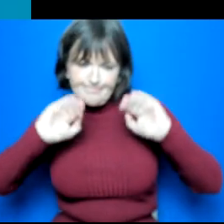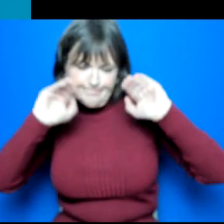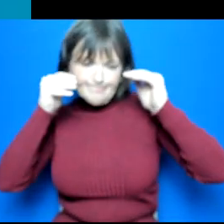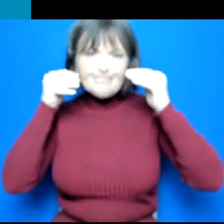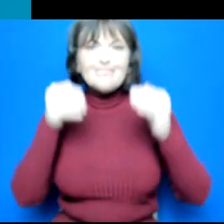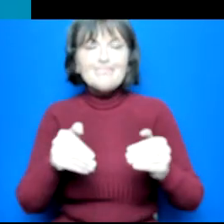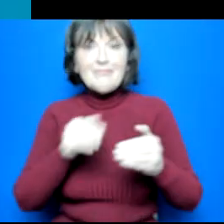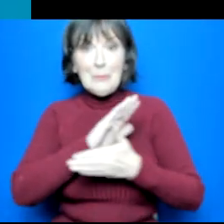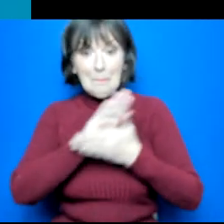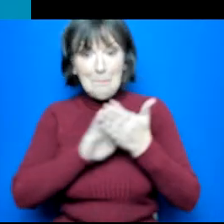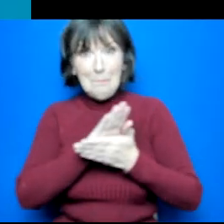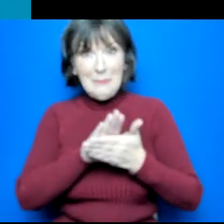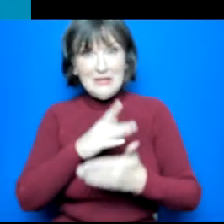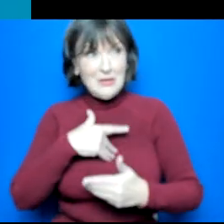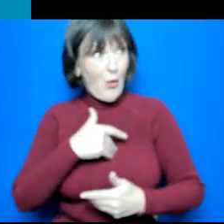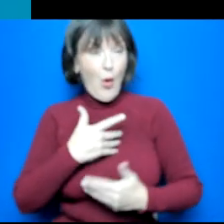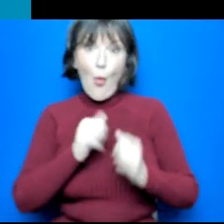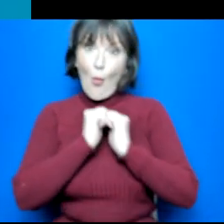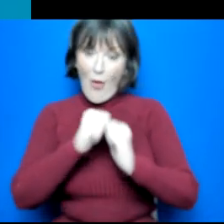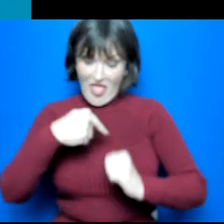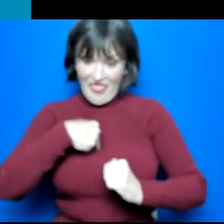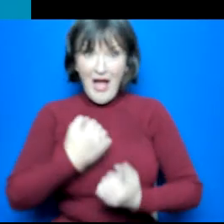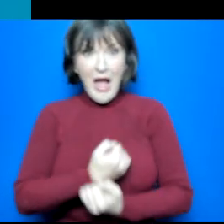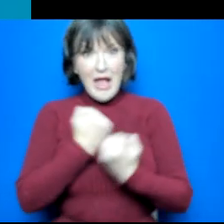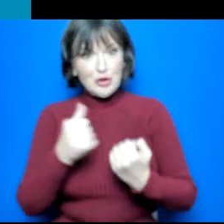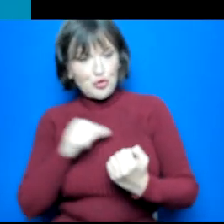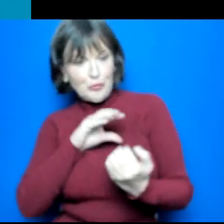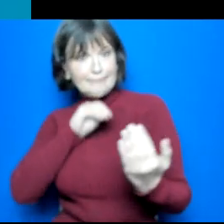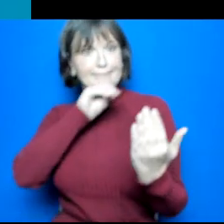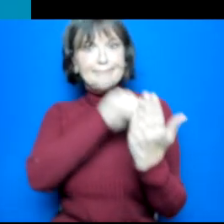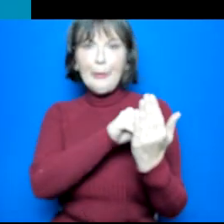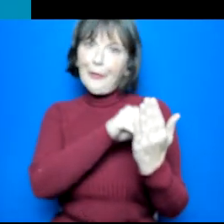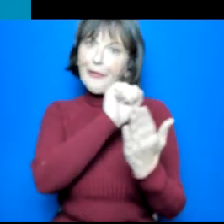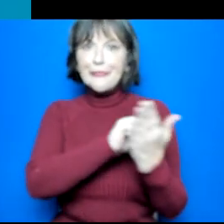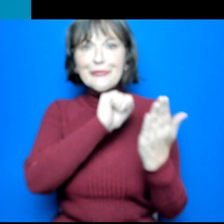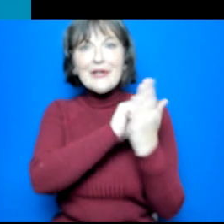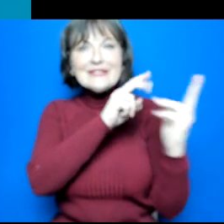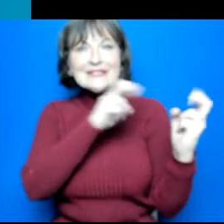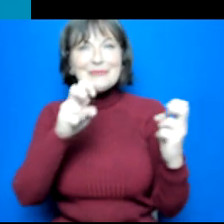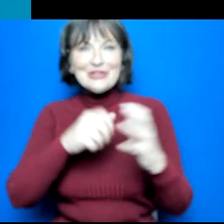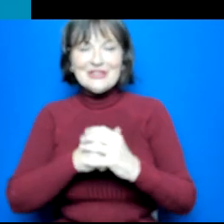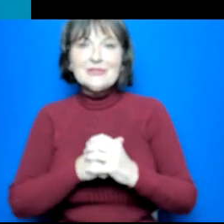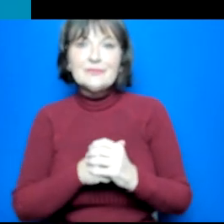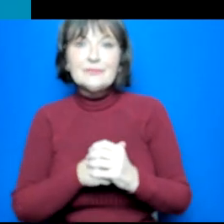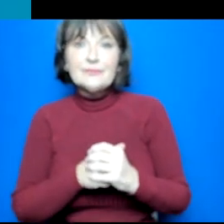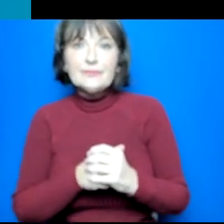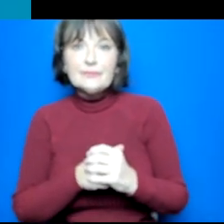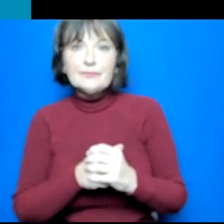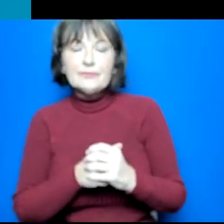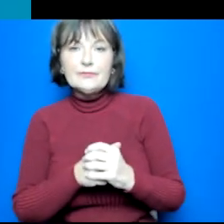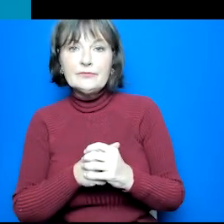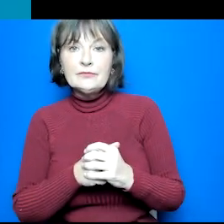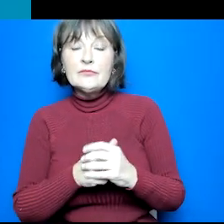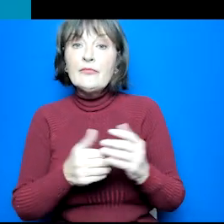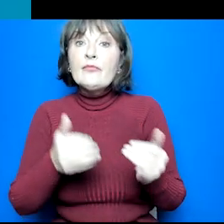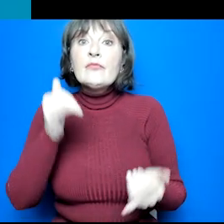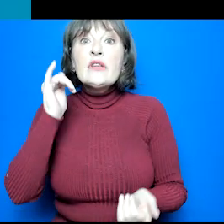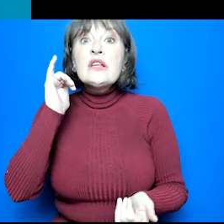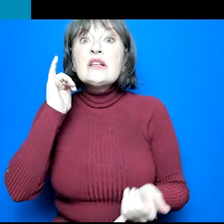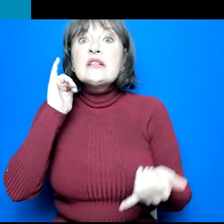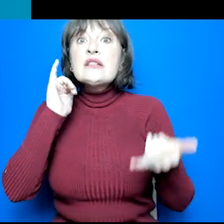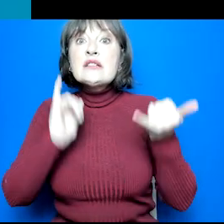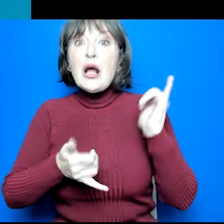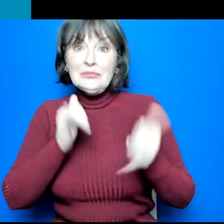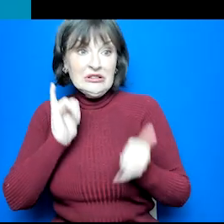translates into a timetable that they're going to enjoy and look forward to. Whenever I'm speaking to pupils who are in the middle of making their option choices,